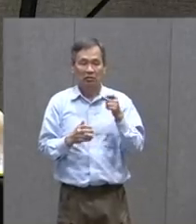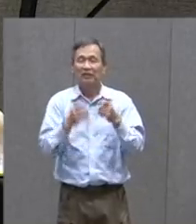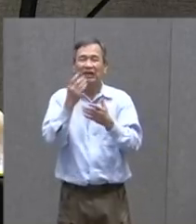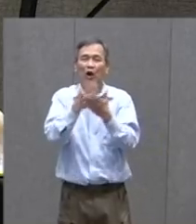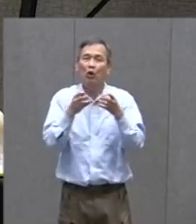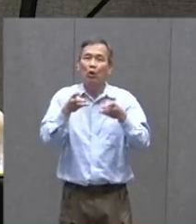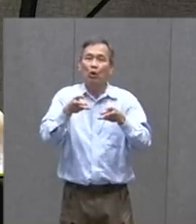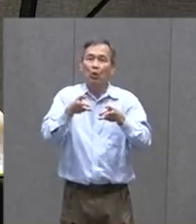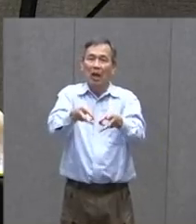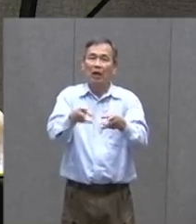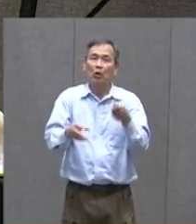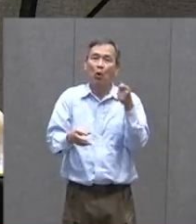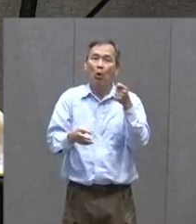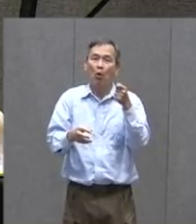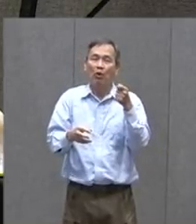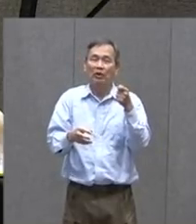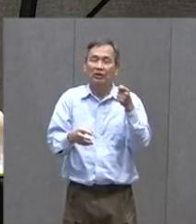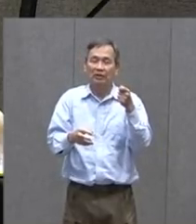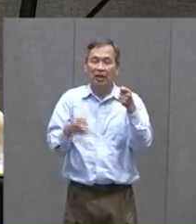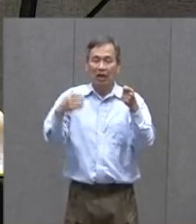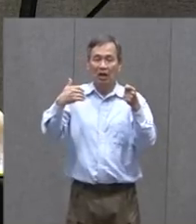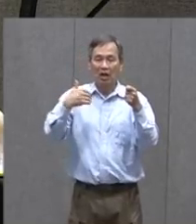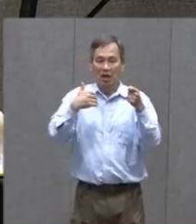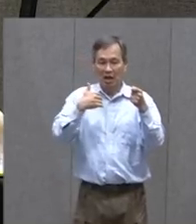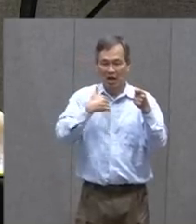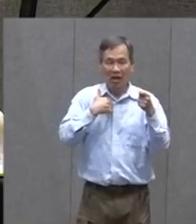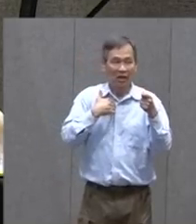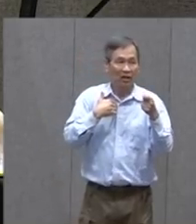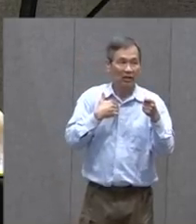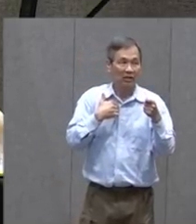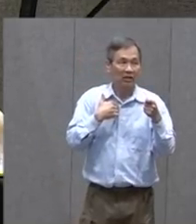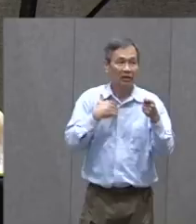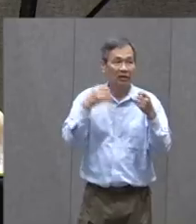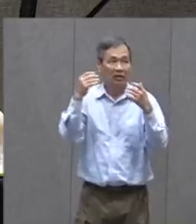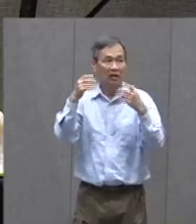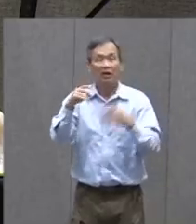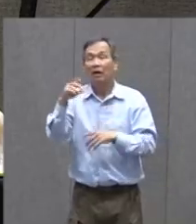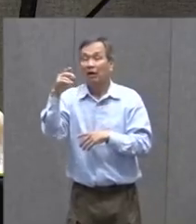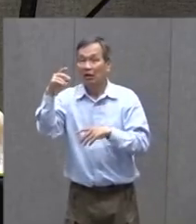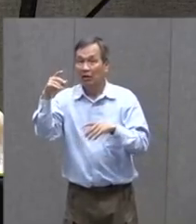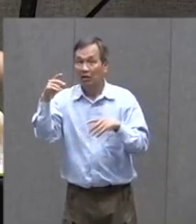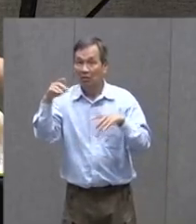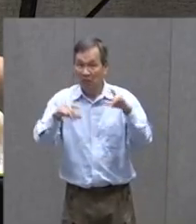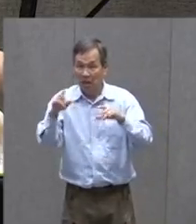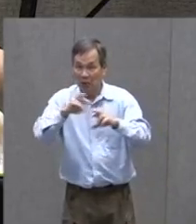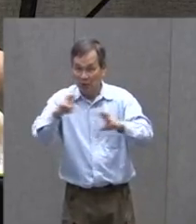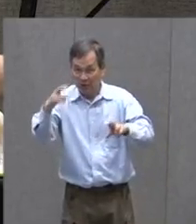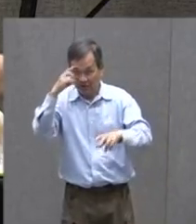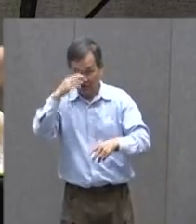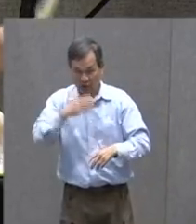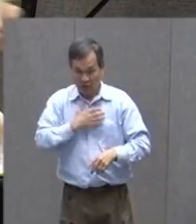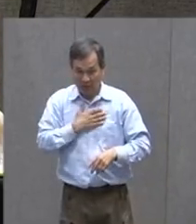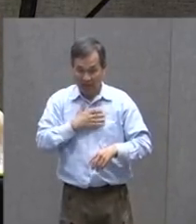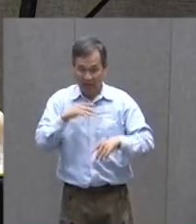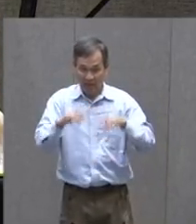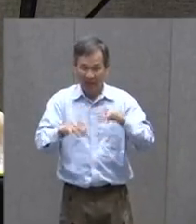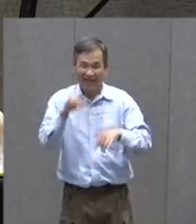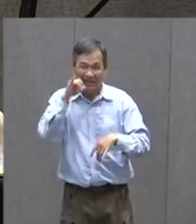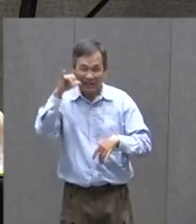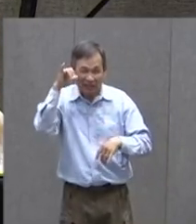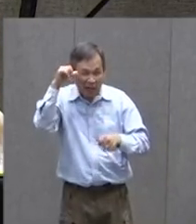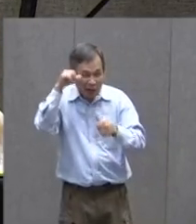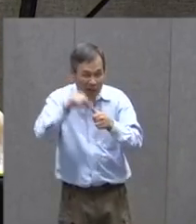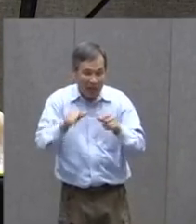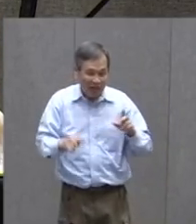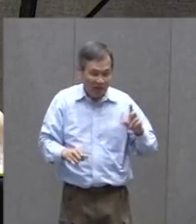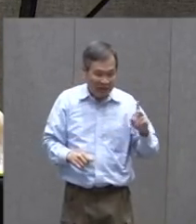it And so now I have a Darth Sidious Puppet for my Star Wars play So yesterday The little guys Your kinder